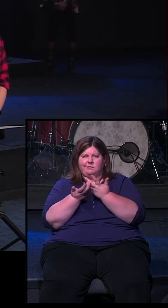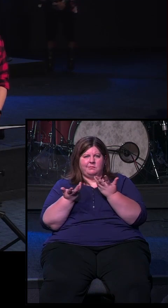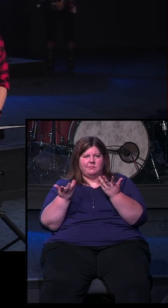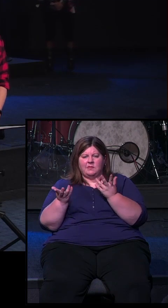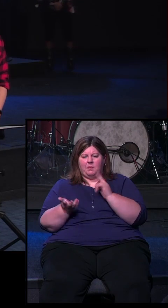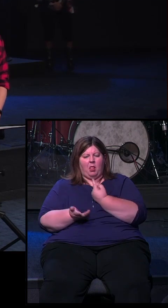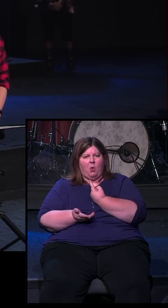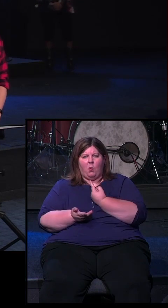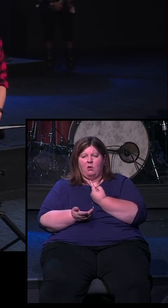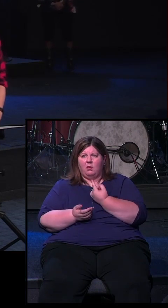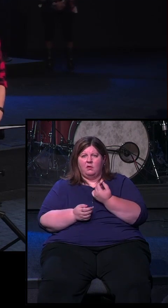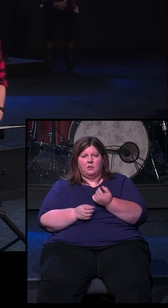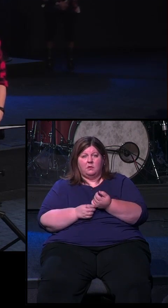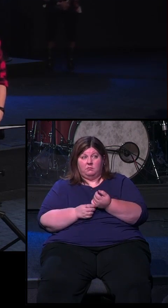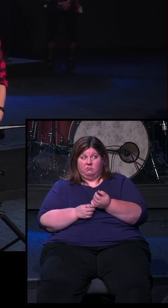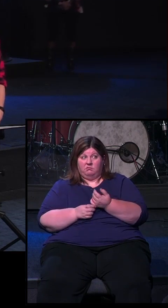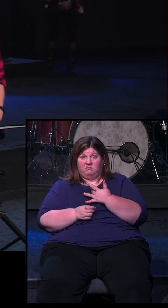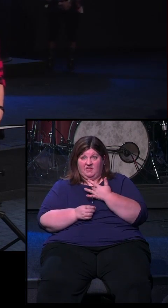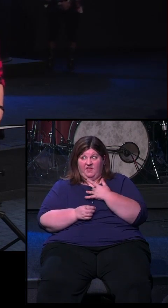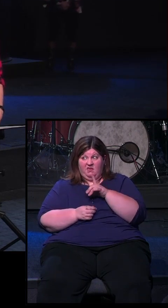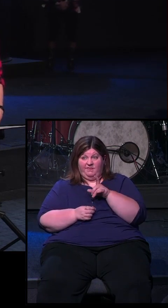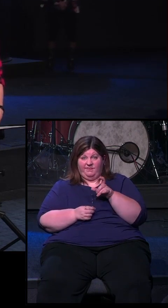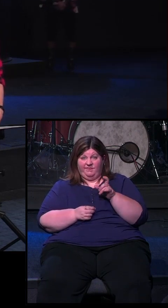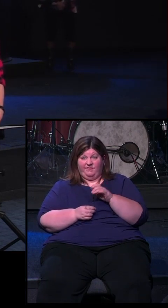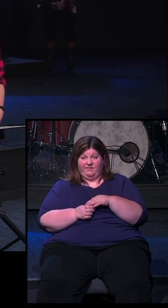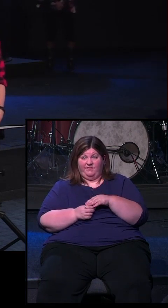I'm the only one who deals with this. If that's you, if you feel alone, stand up. Okay.